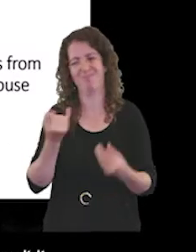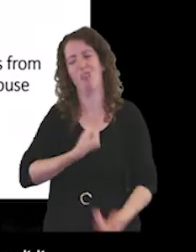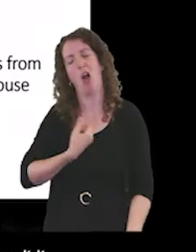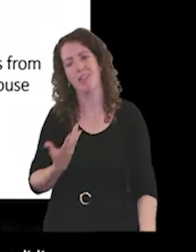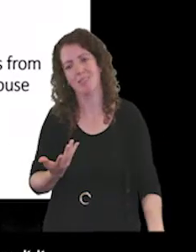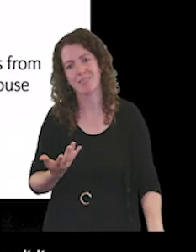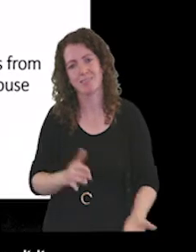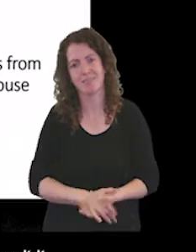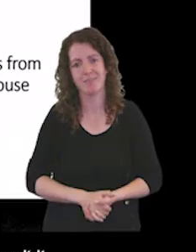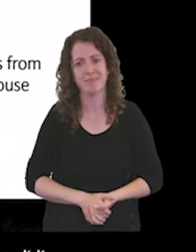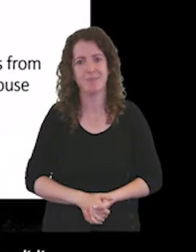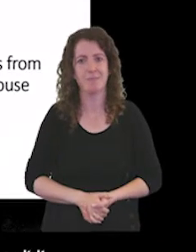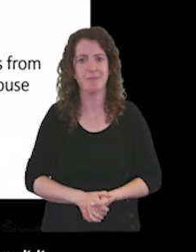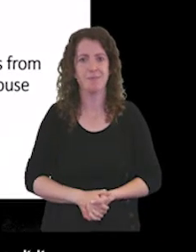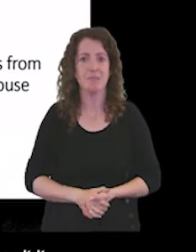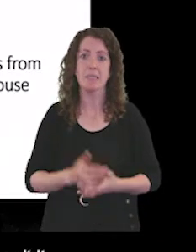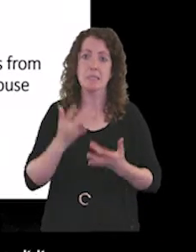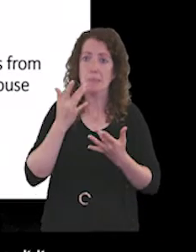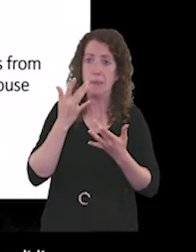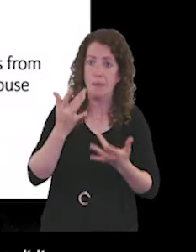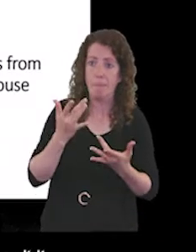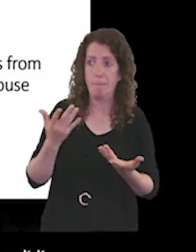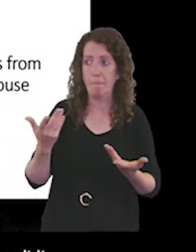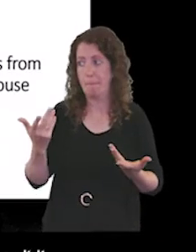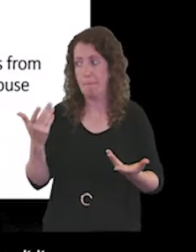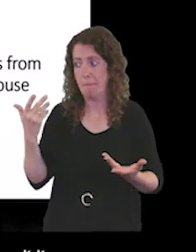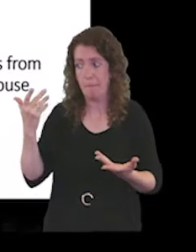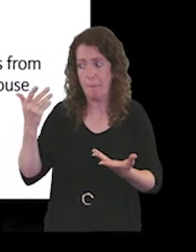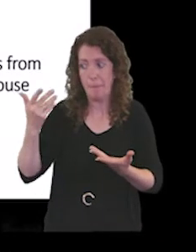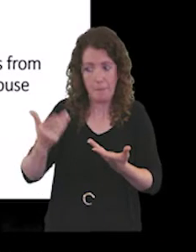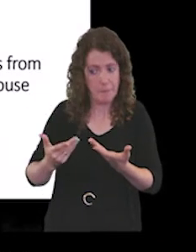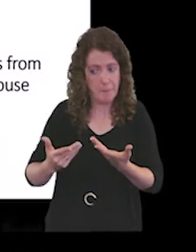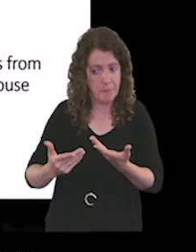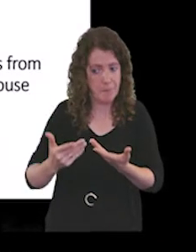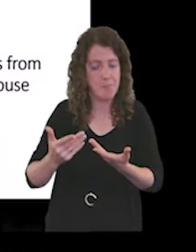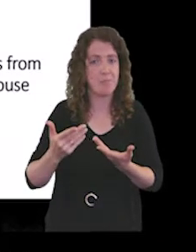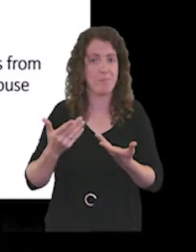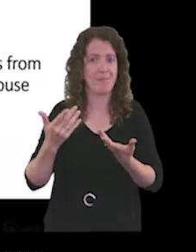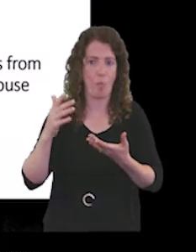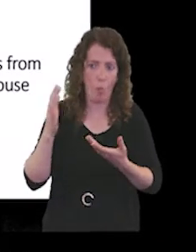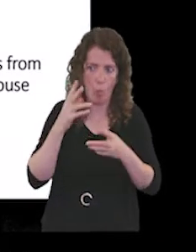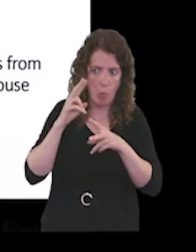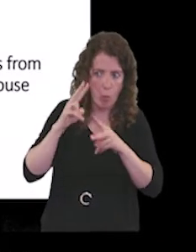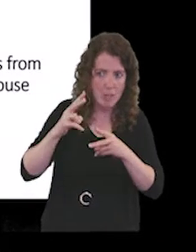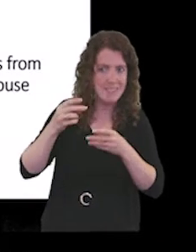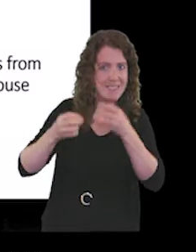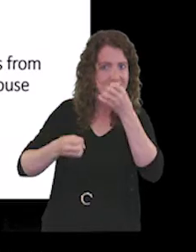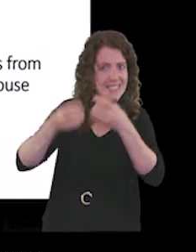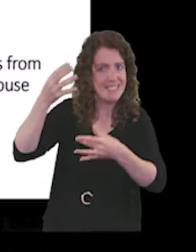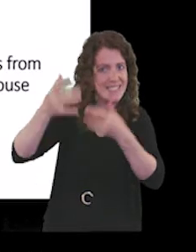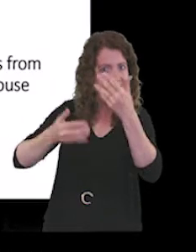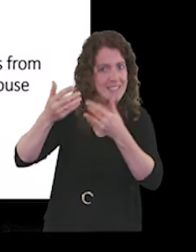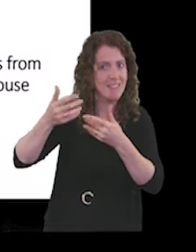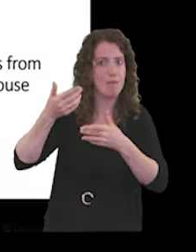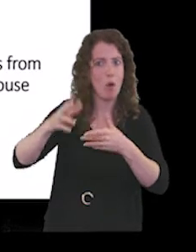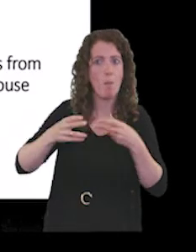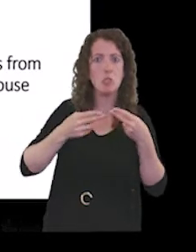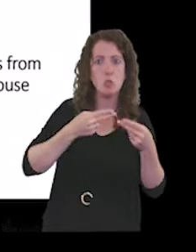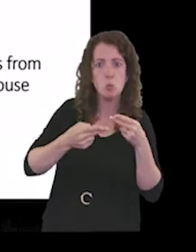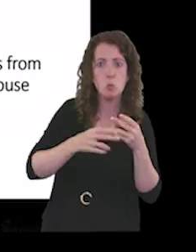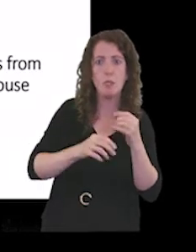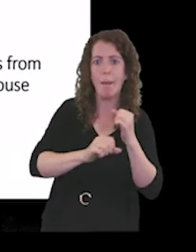And it seems again, doesn't it, that as we all watch the daily figures on the news and the media, that